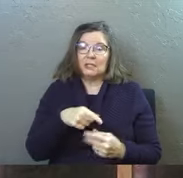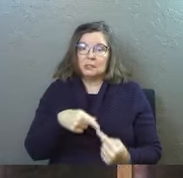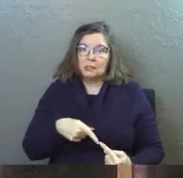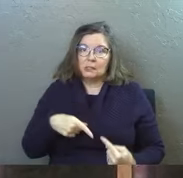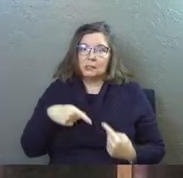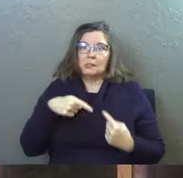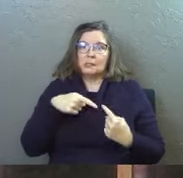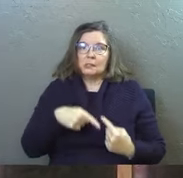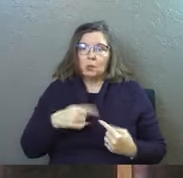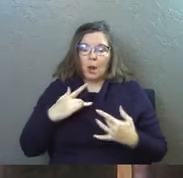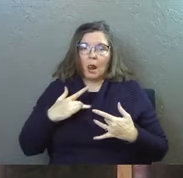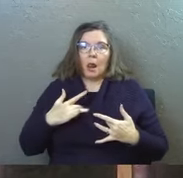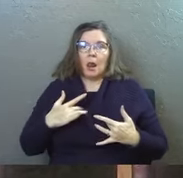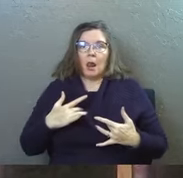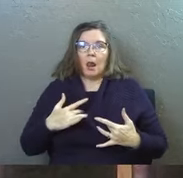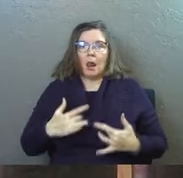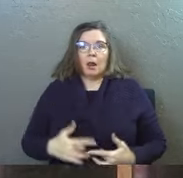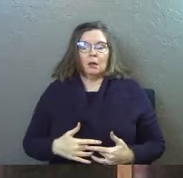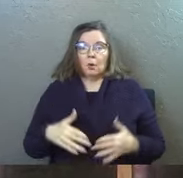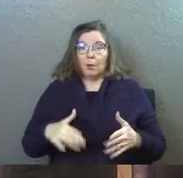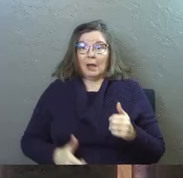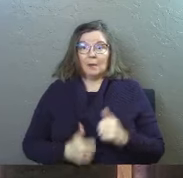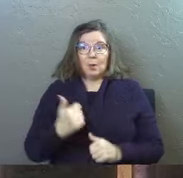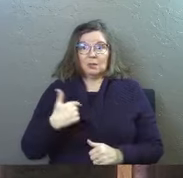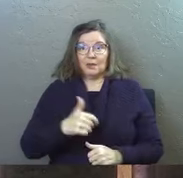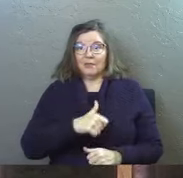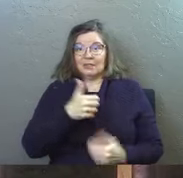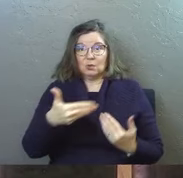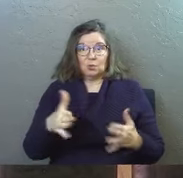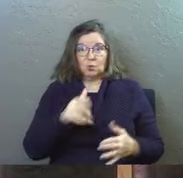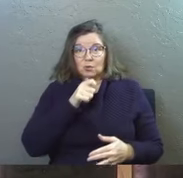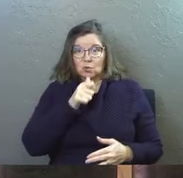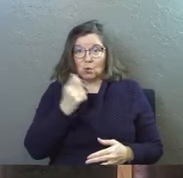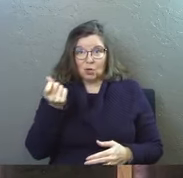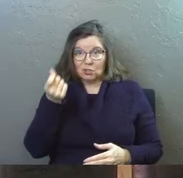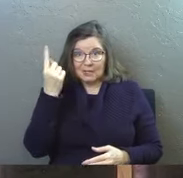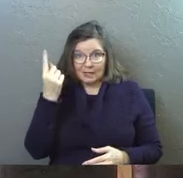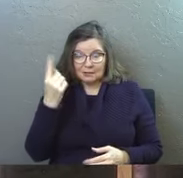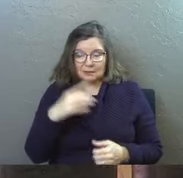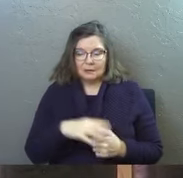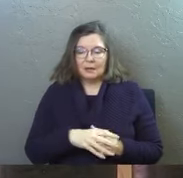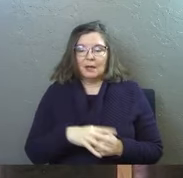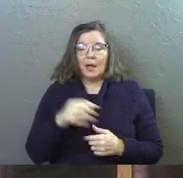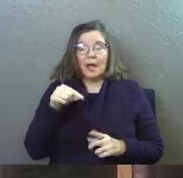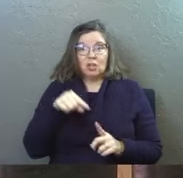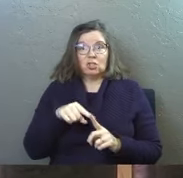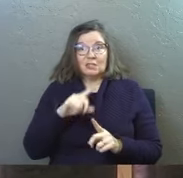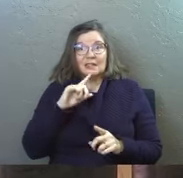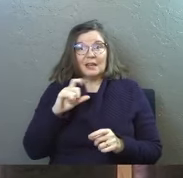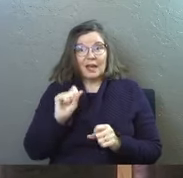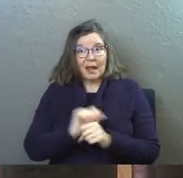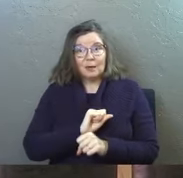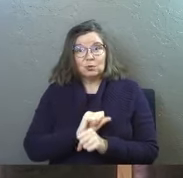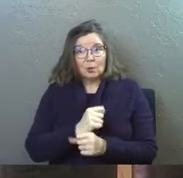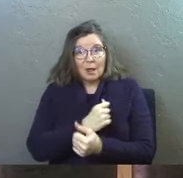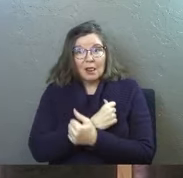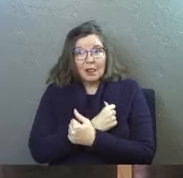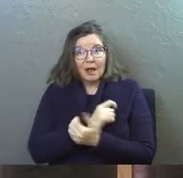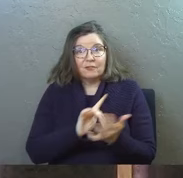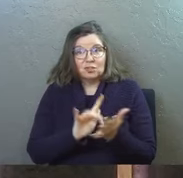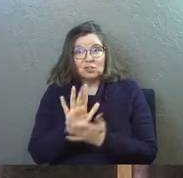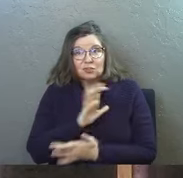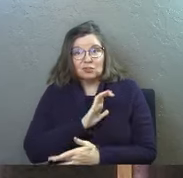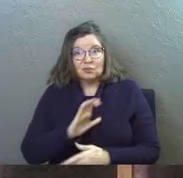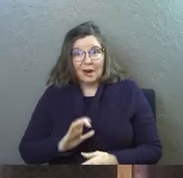wrestled with depression in a way most of us in this room don't understand. And she absolutely loved